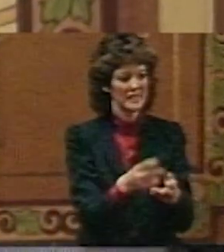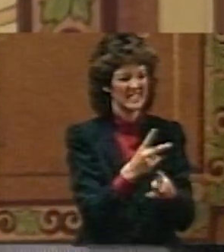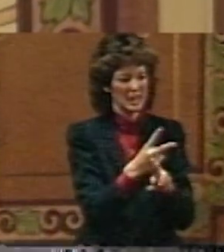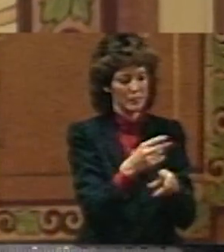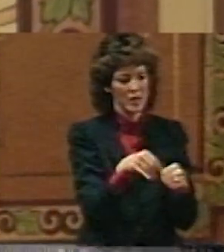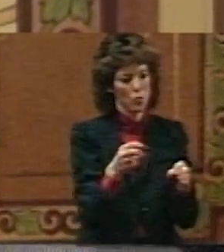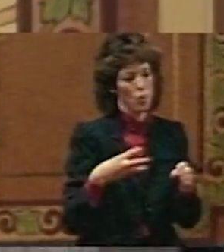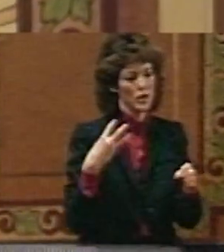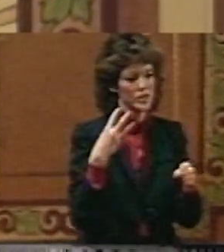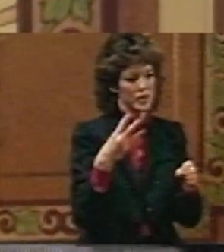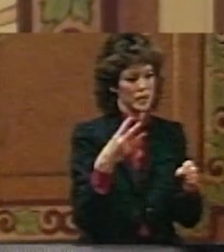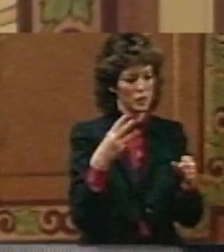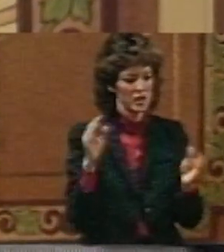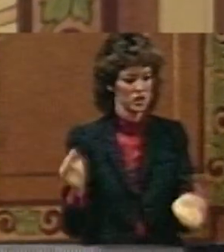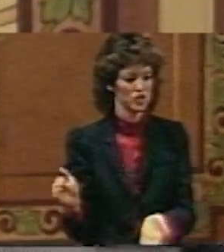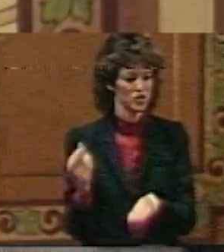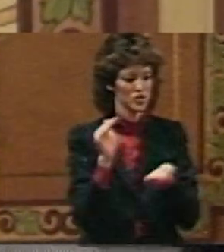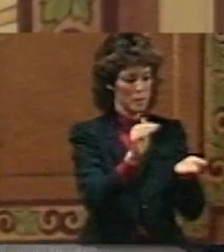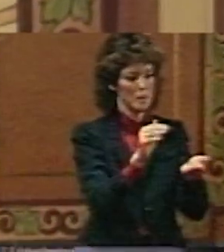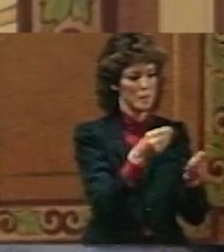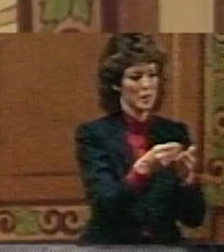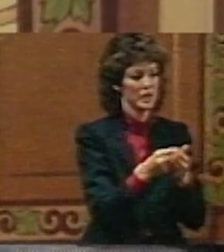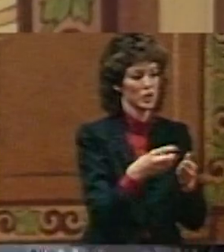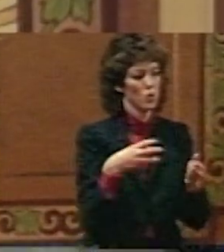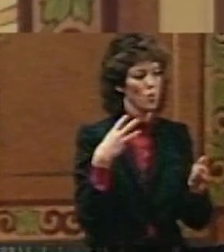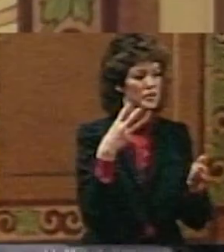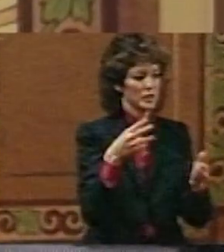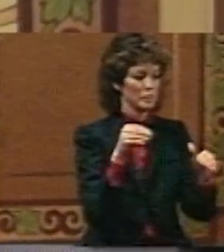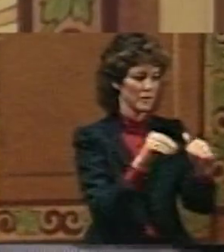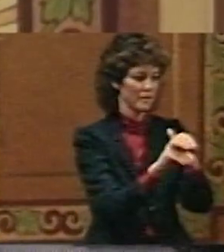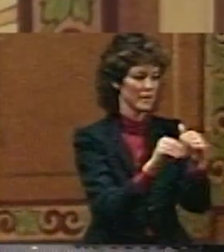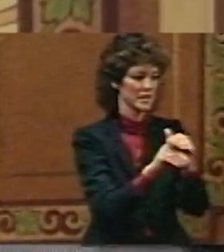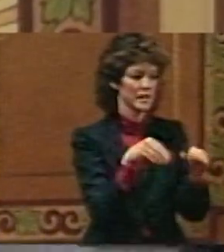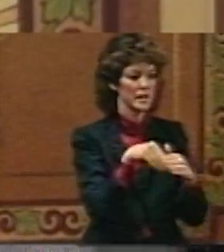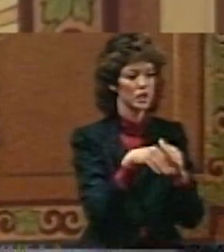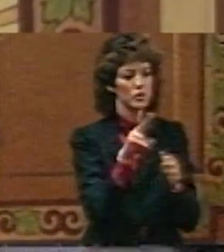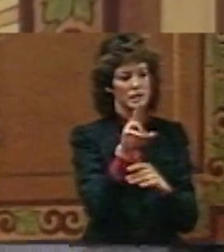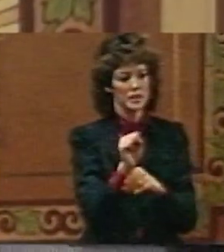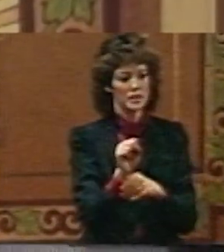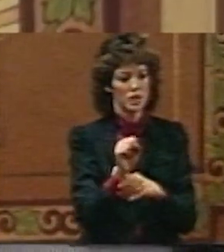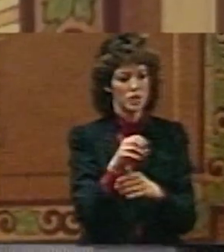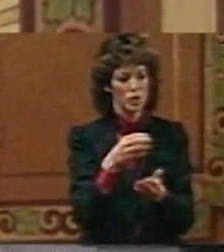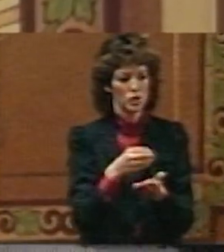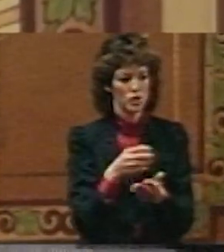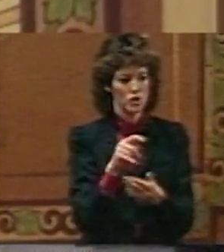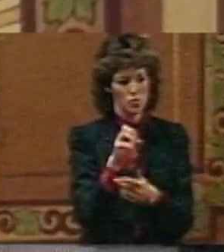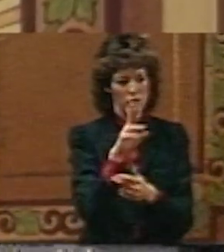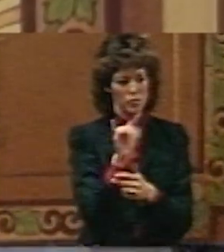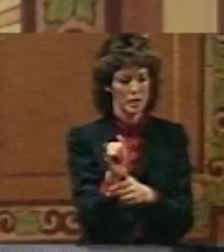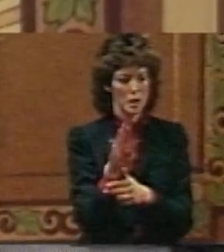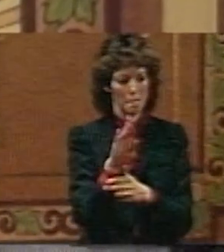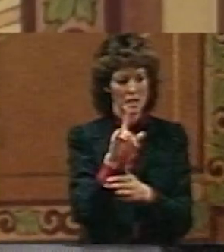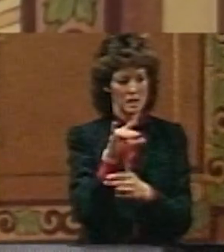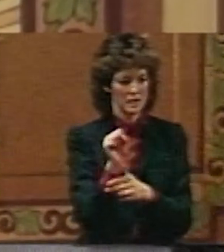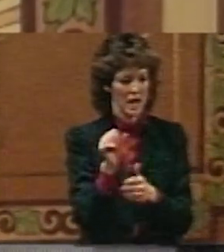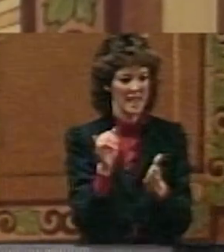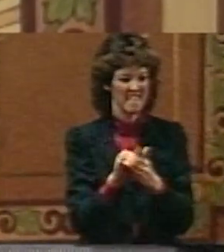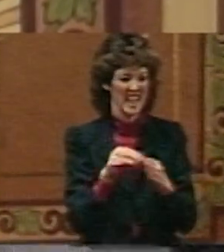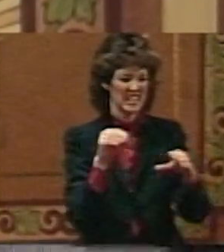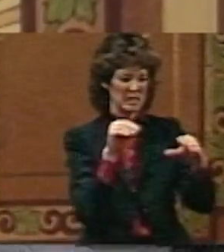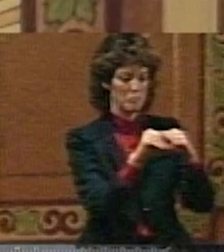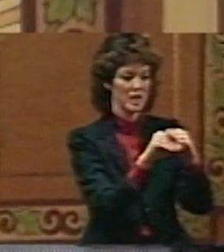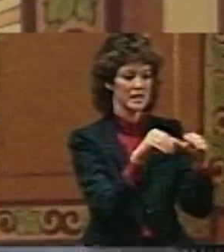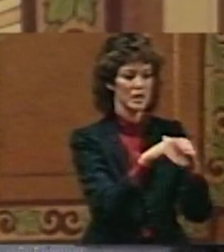Washington. And we ship these millions of dollars to Washington to be invested in United States Treasury bills. And that deposit in